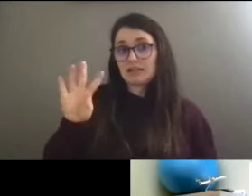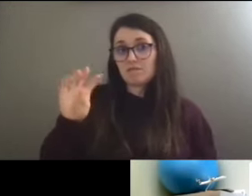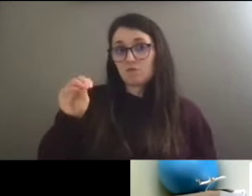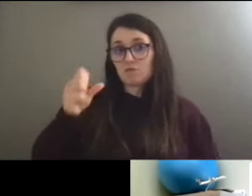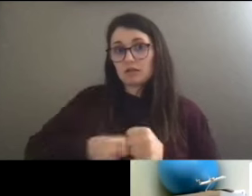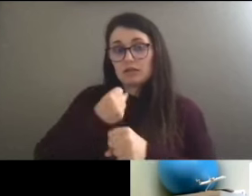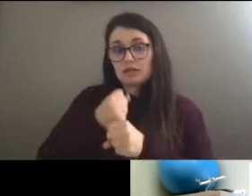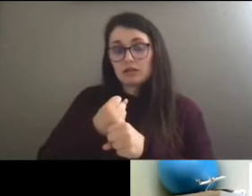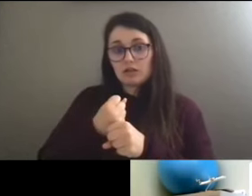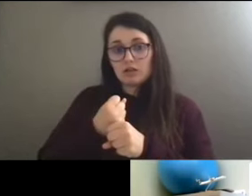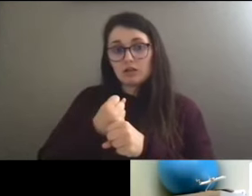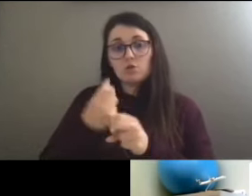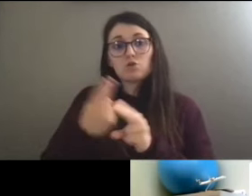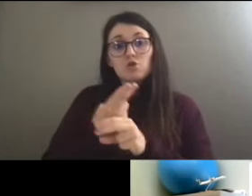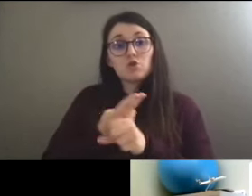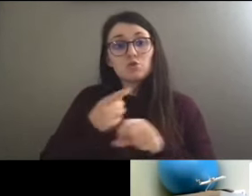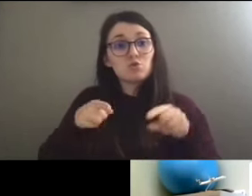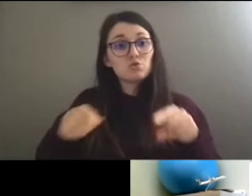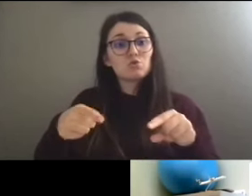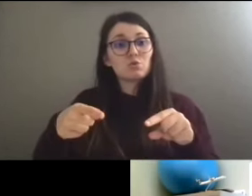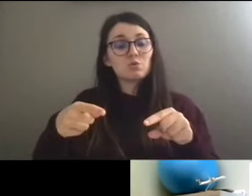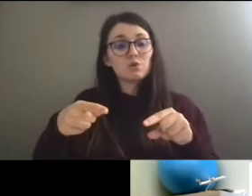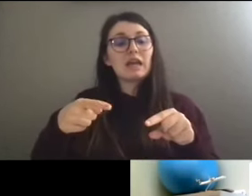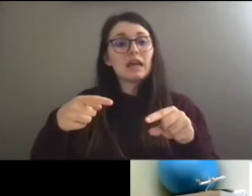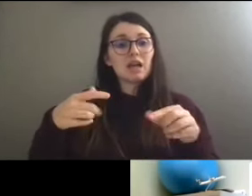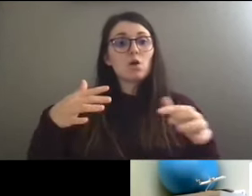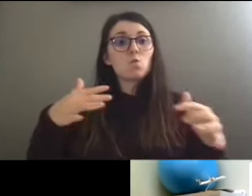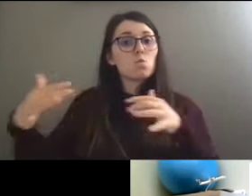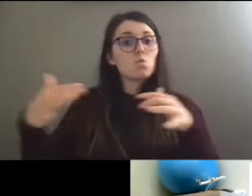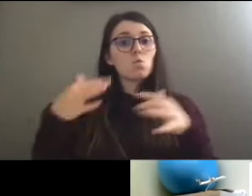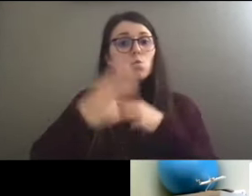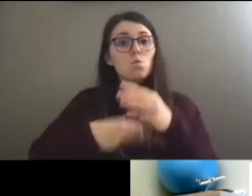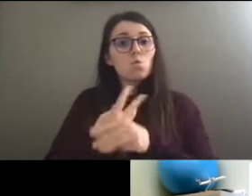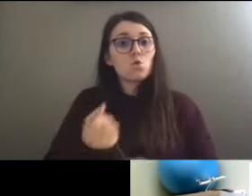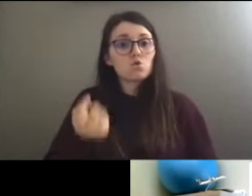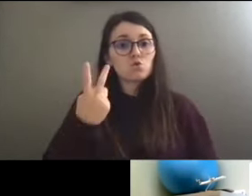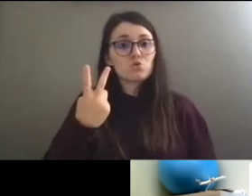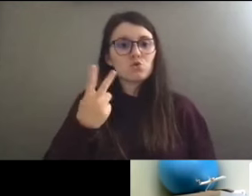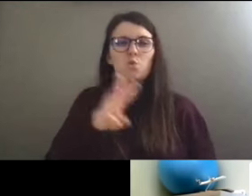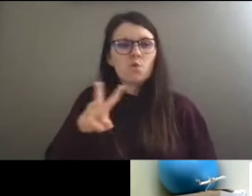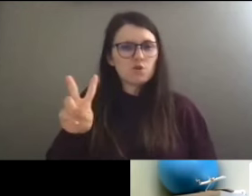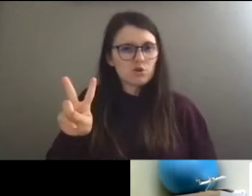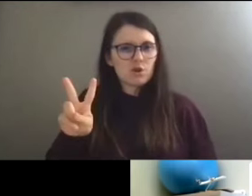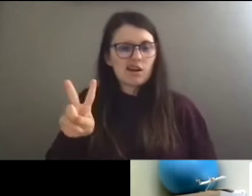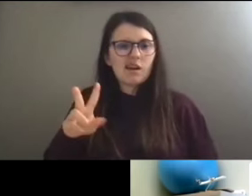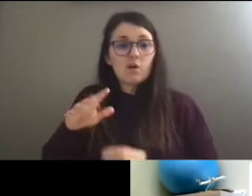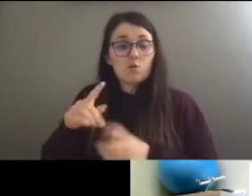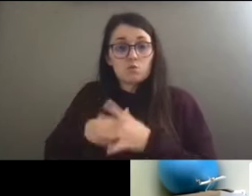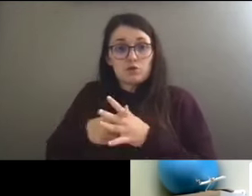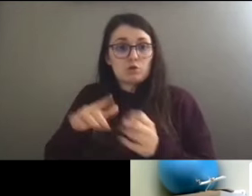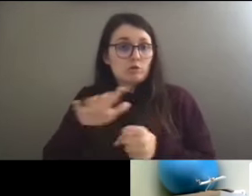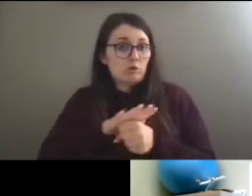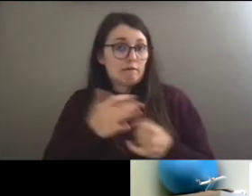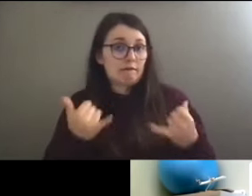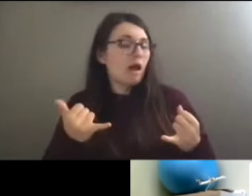it was actually used during World War II. And the original, original airport was actually not located where it is now. It was